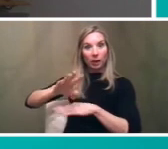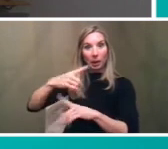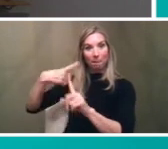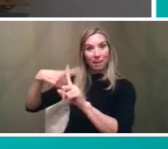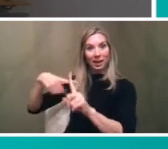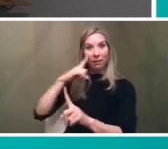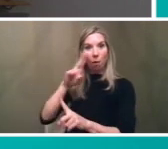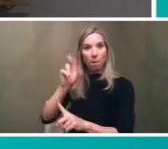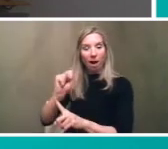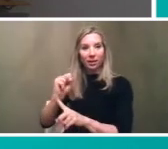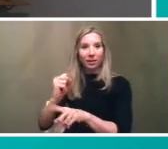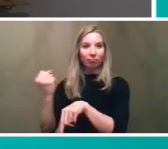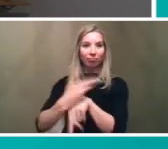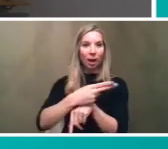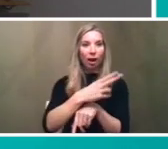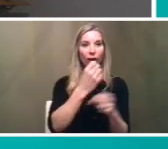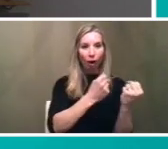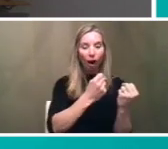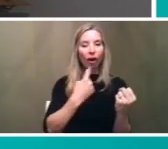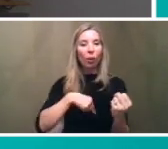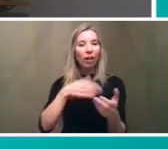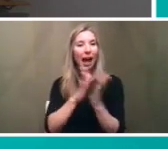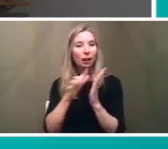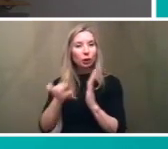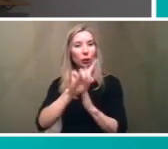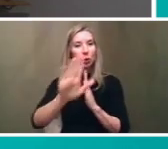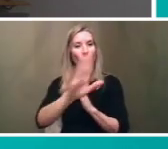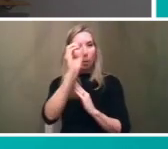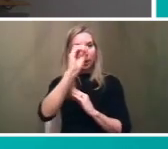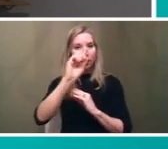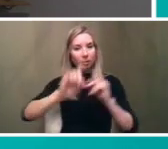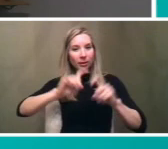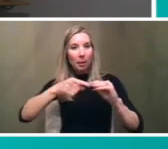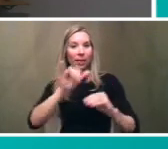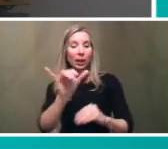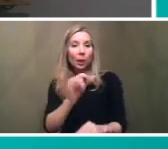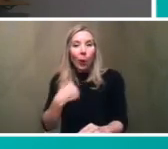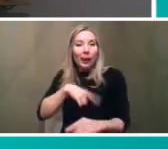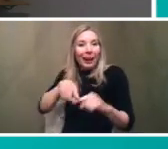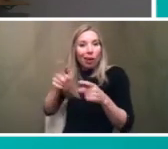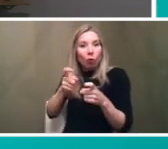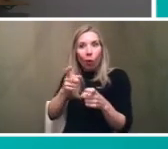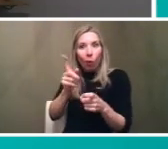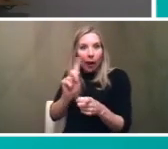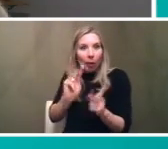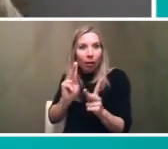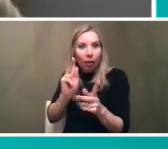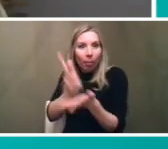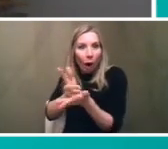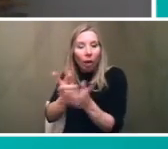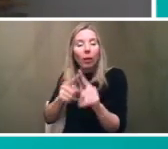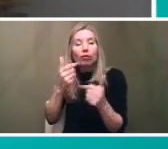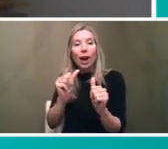ask you all about as well um but yeah i mean we can't control where people park necessarily but we can try to